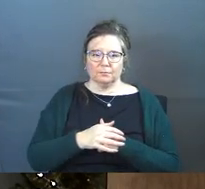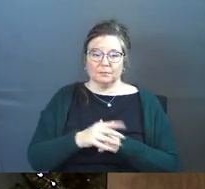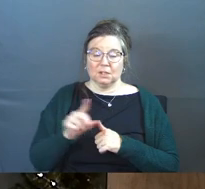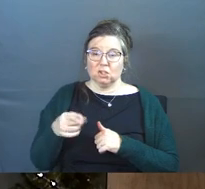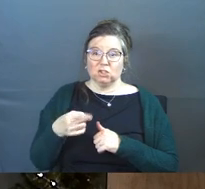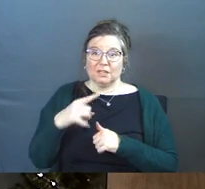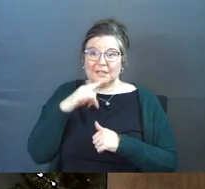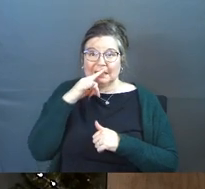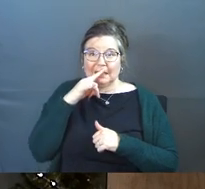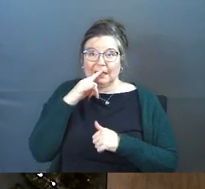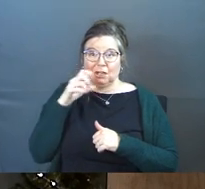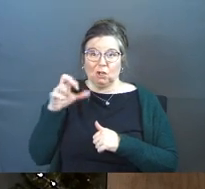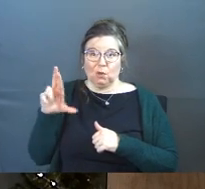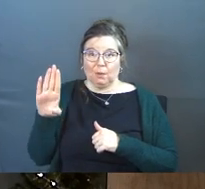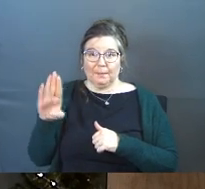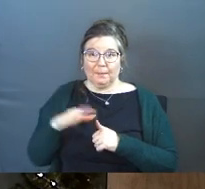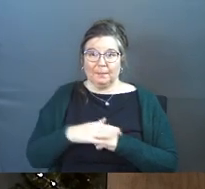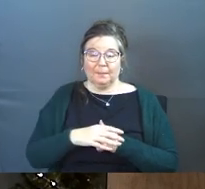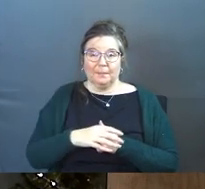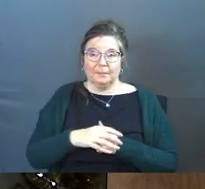it's just a child in a crib